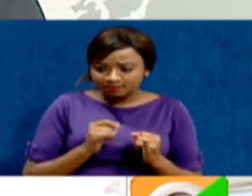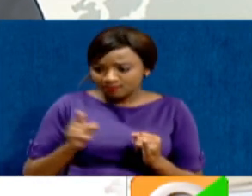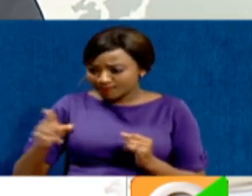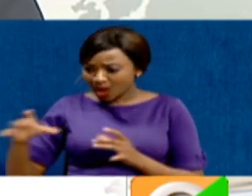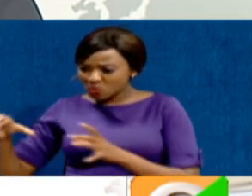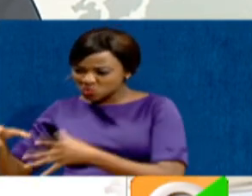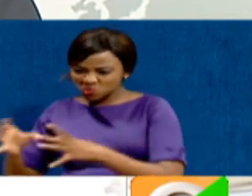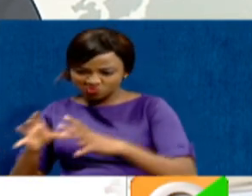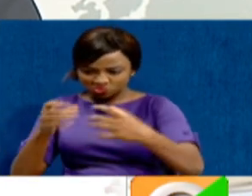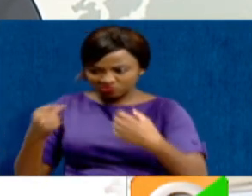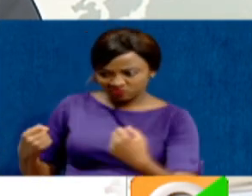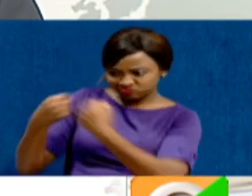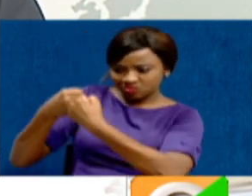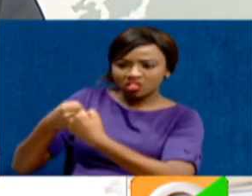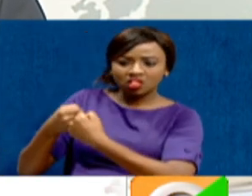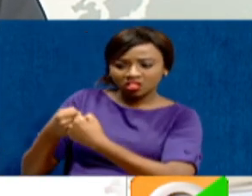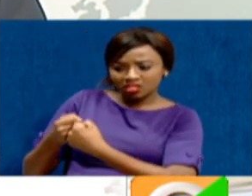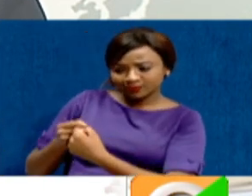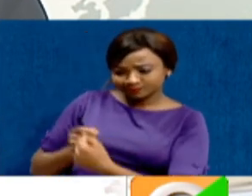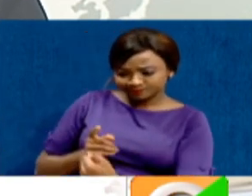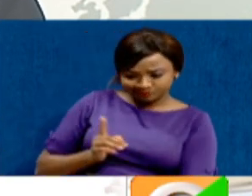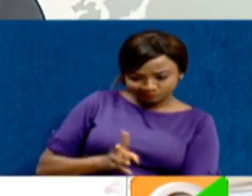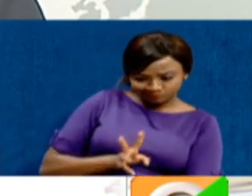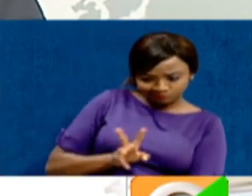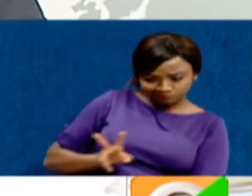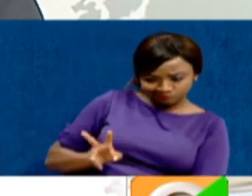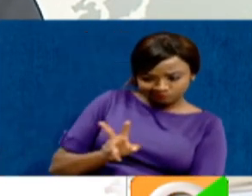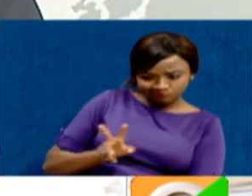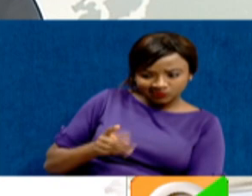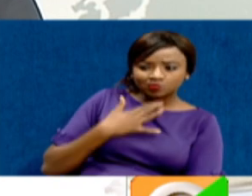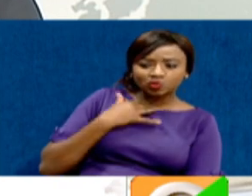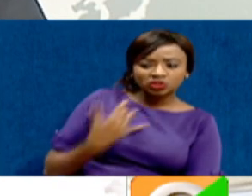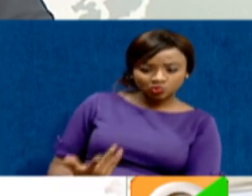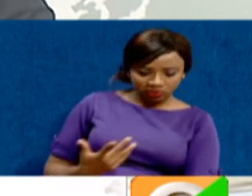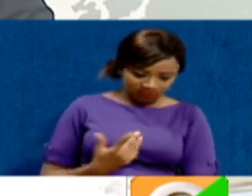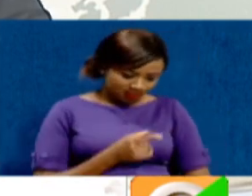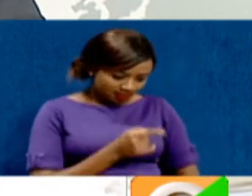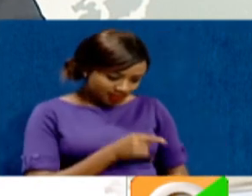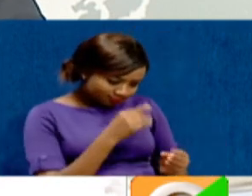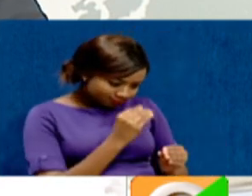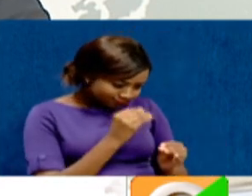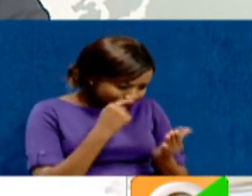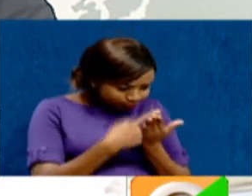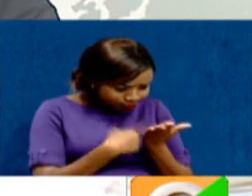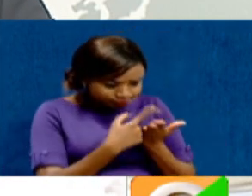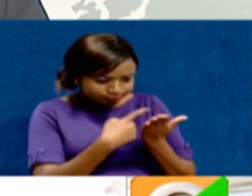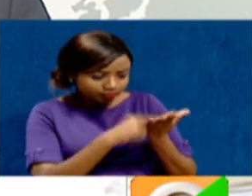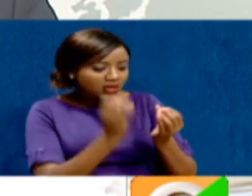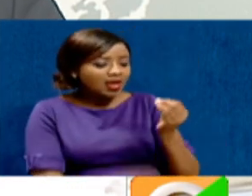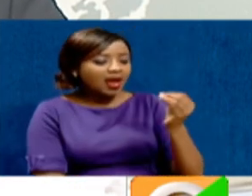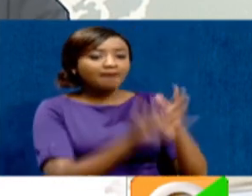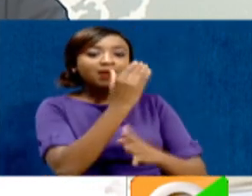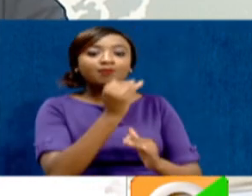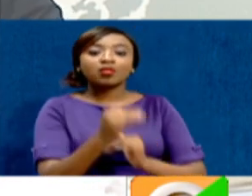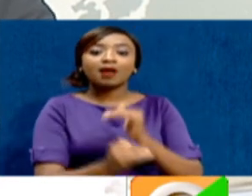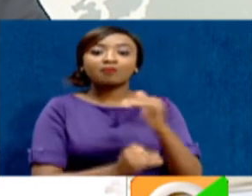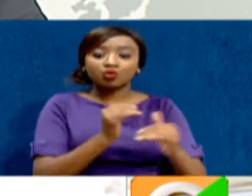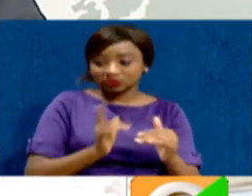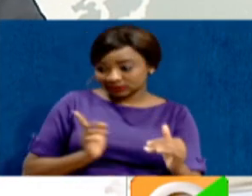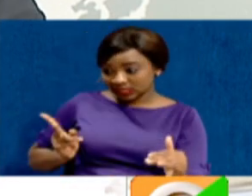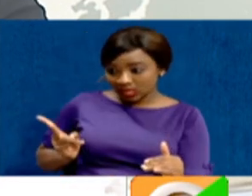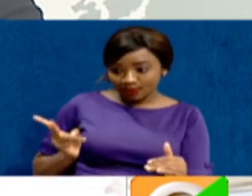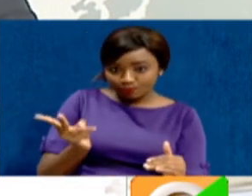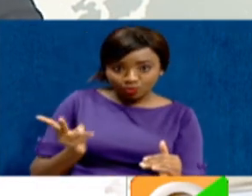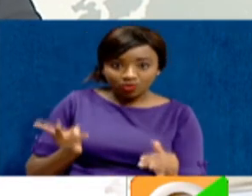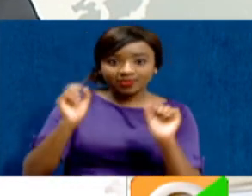opposing sides to come up with one consensus formula so that the next sitting of the House, probably there will be a consensus that they can now